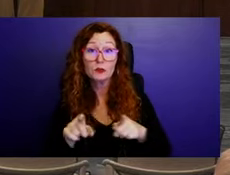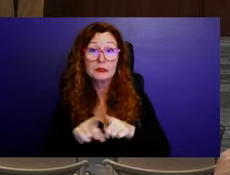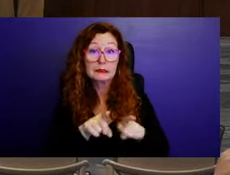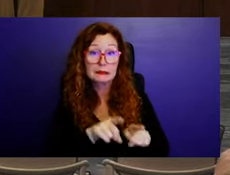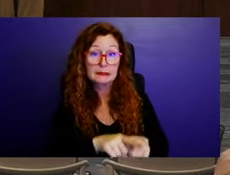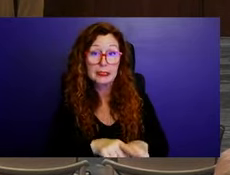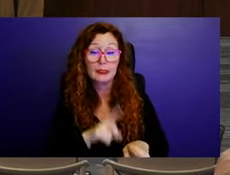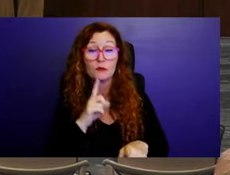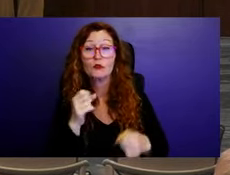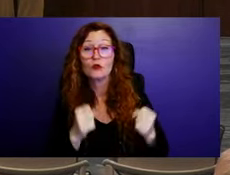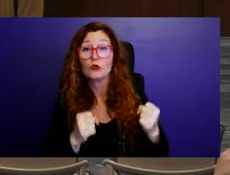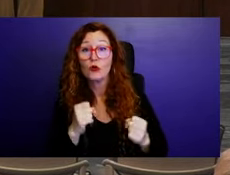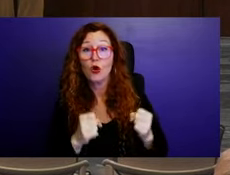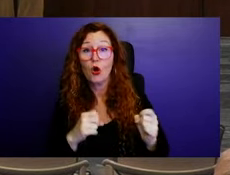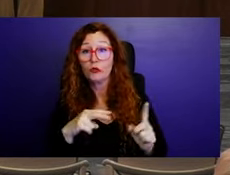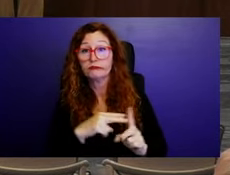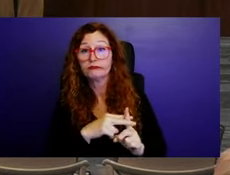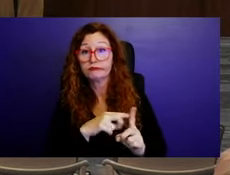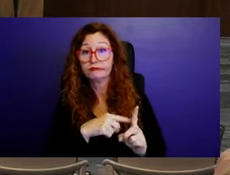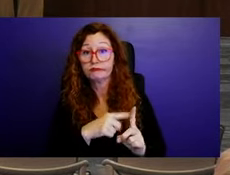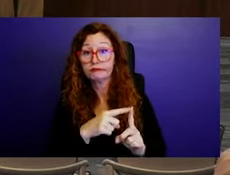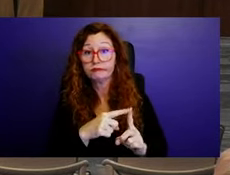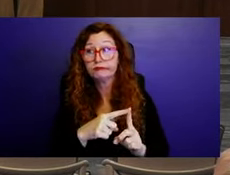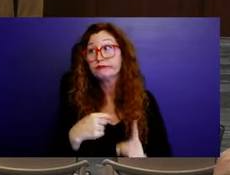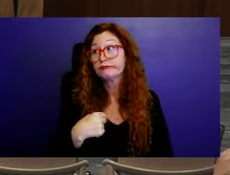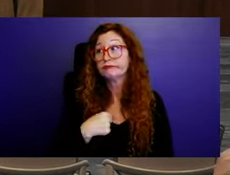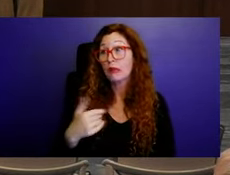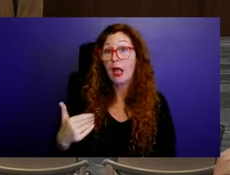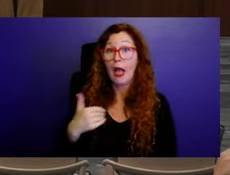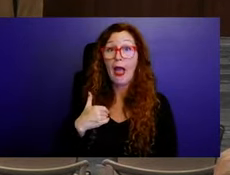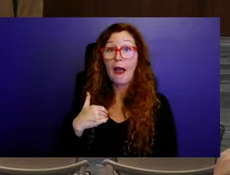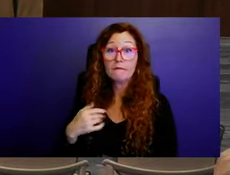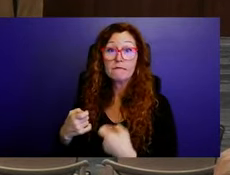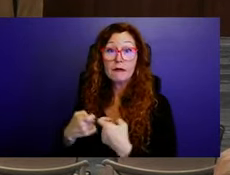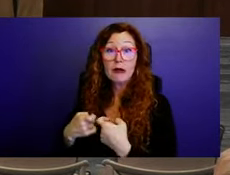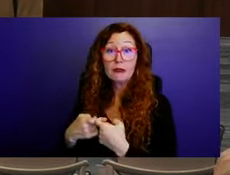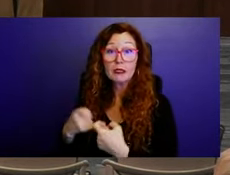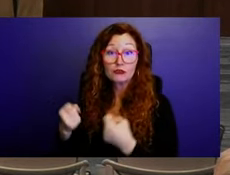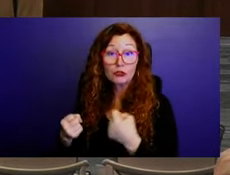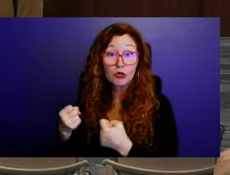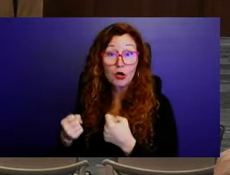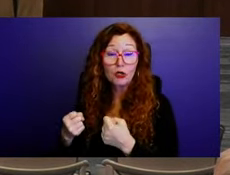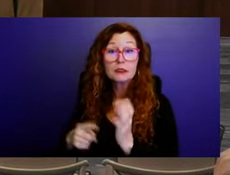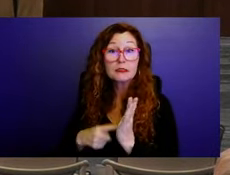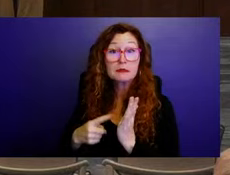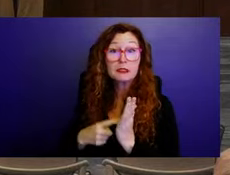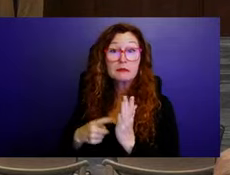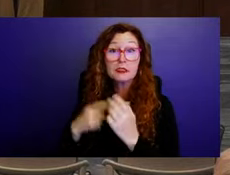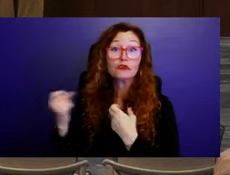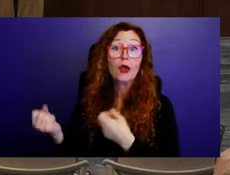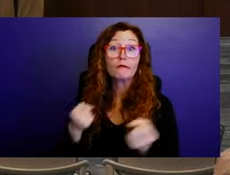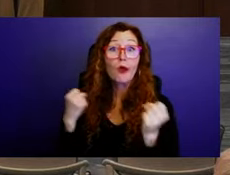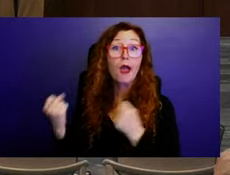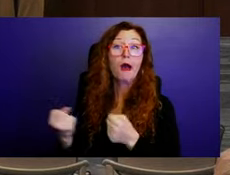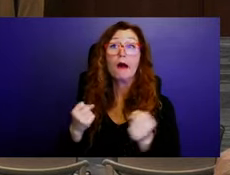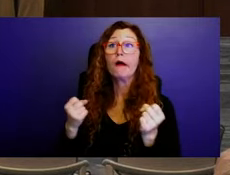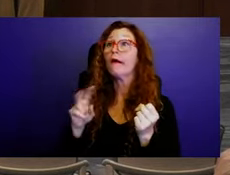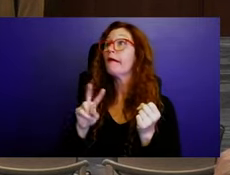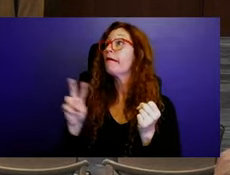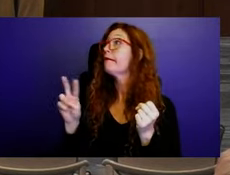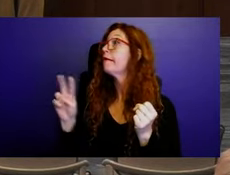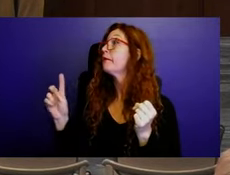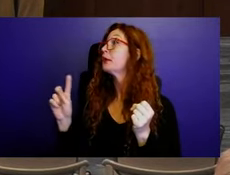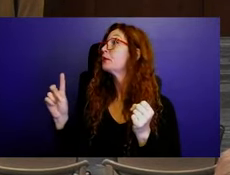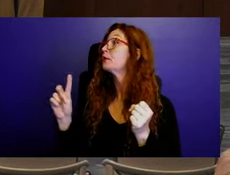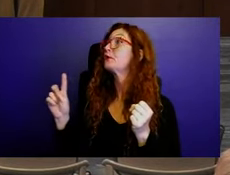I personally have an electric vehicle and a lot of times I drive around and I try to find, you know, the, the ones that the city